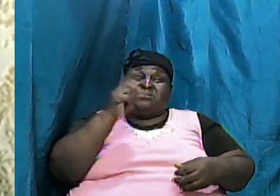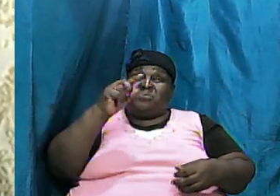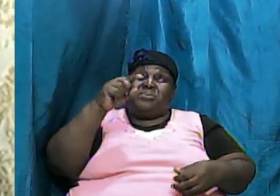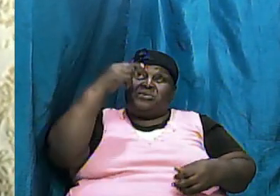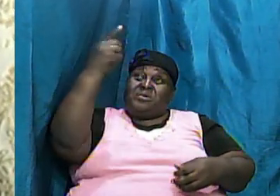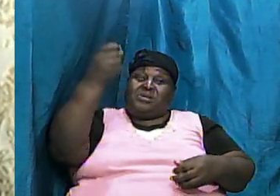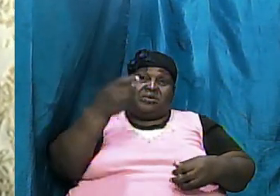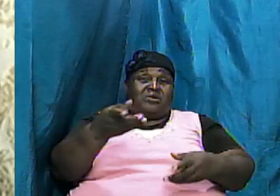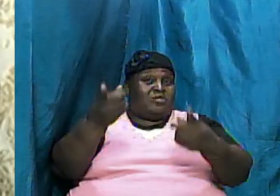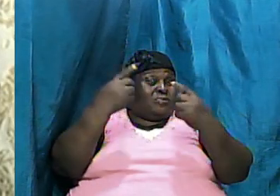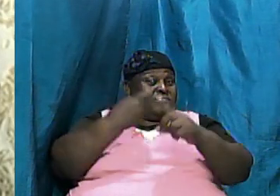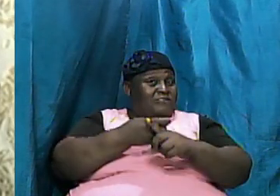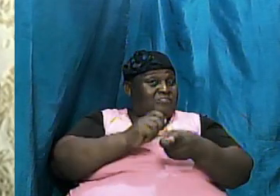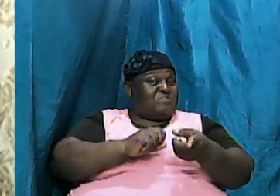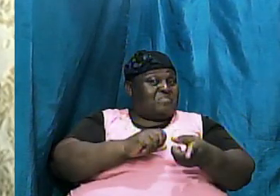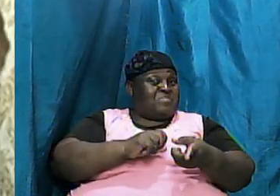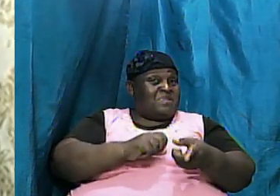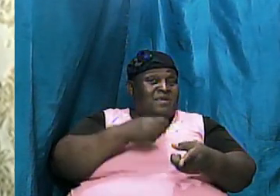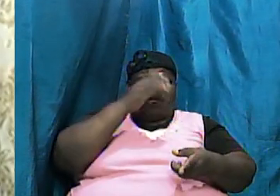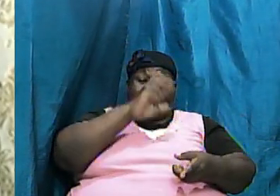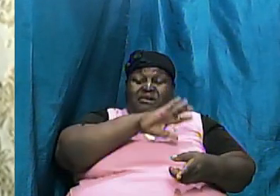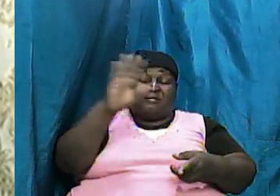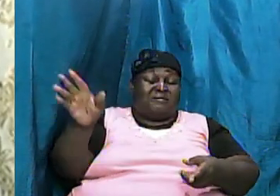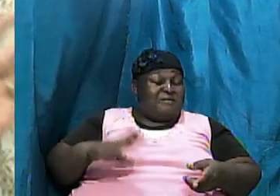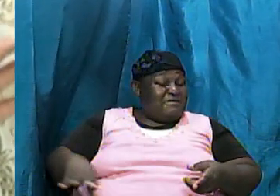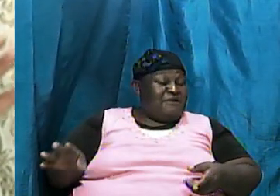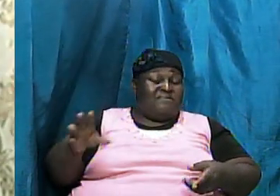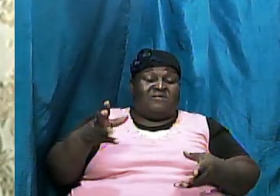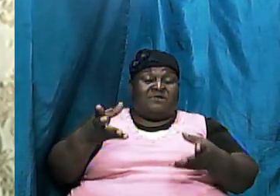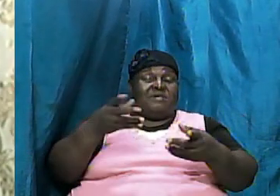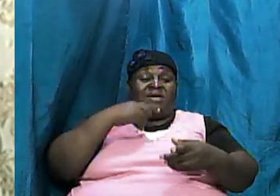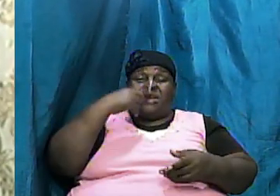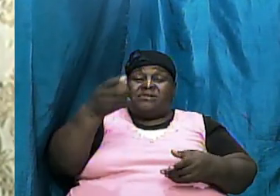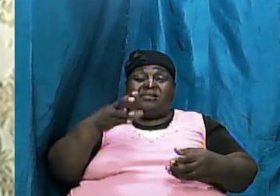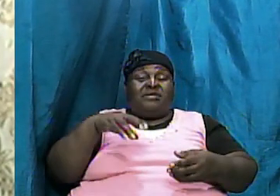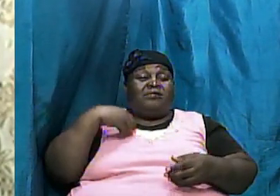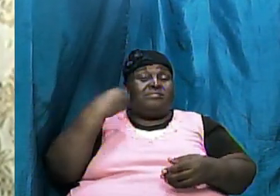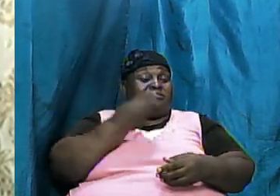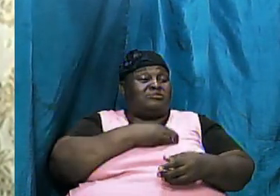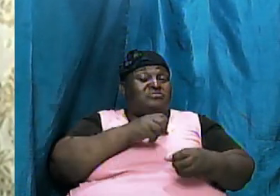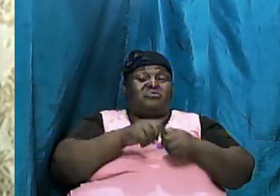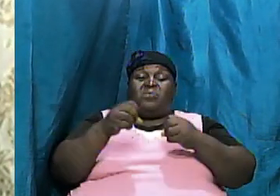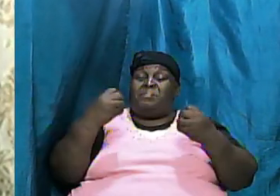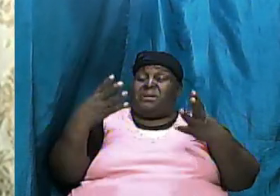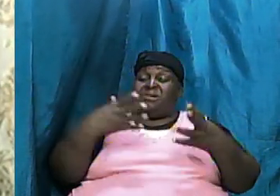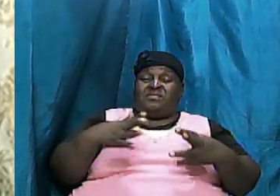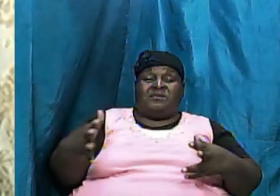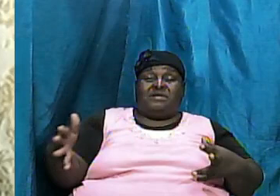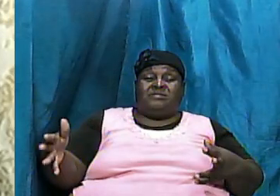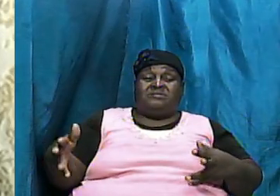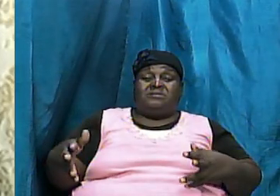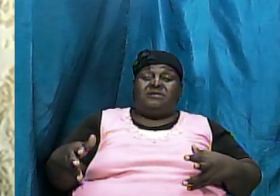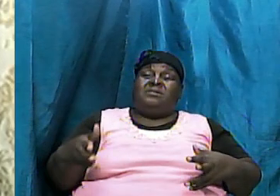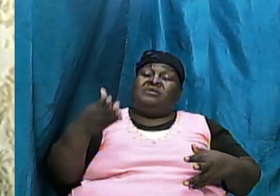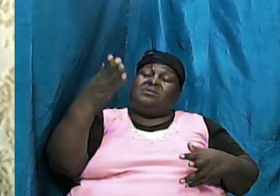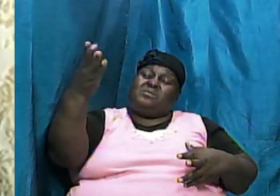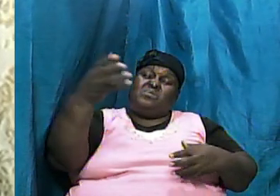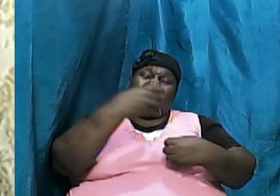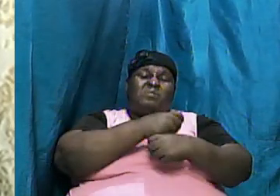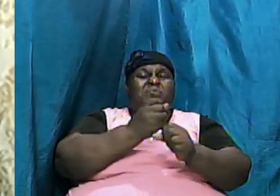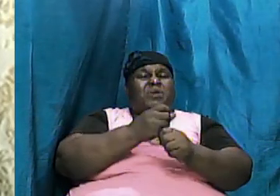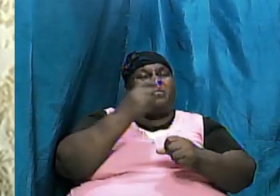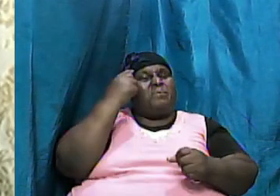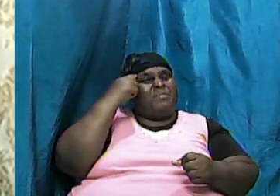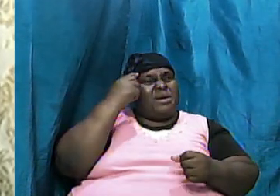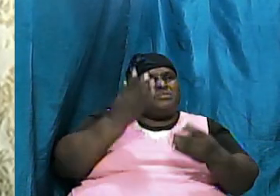of things and I believe God did that so that those that are going to make up their minds to